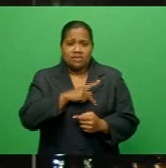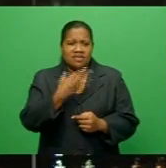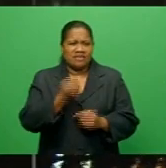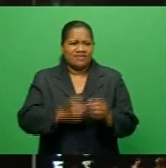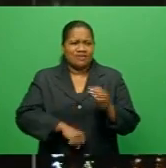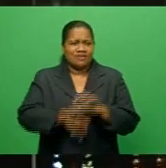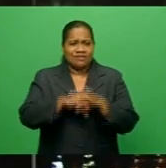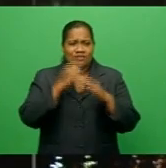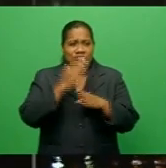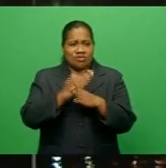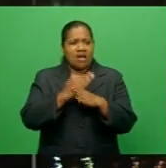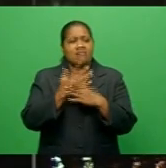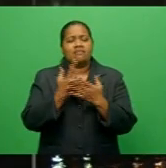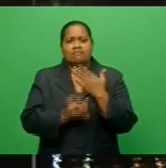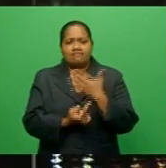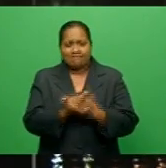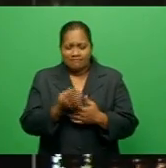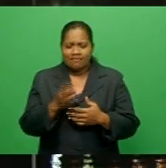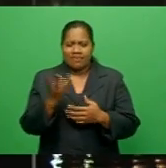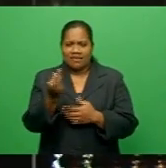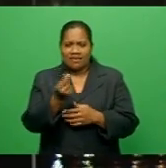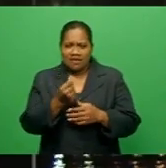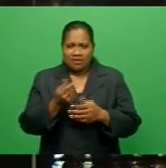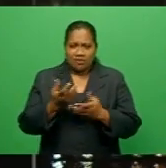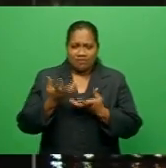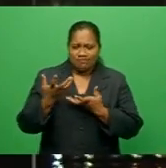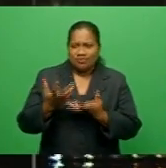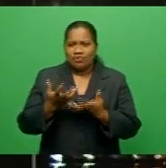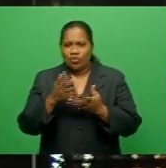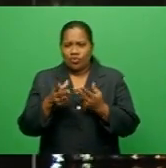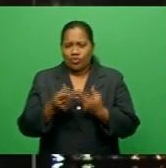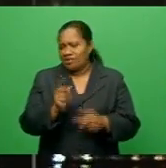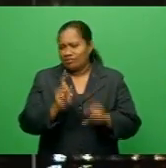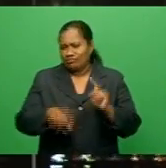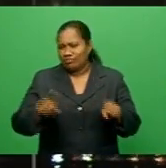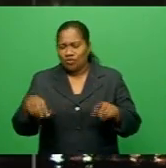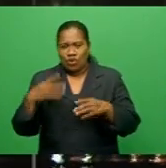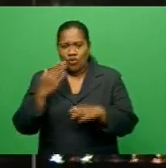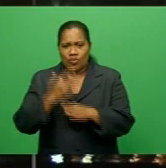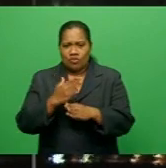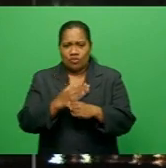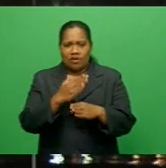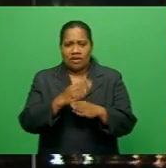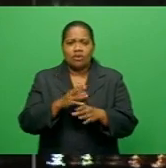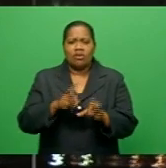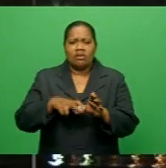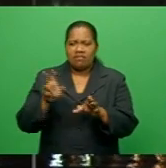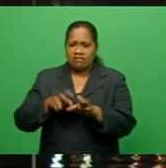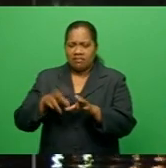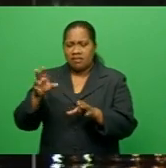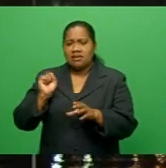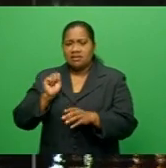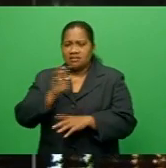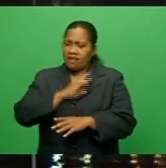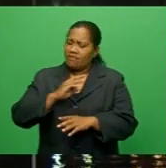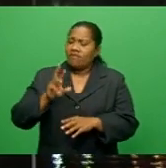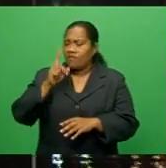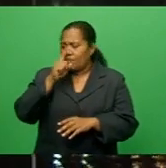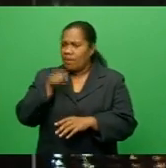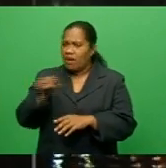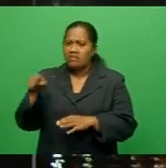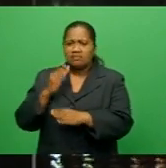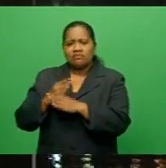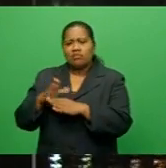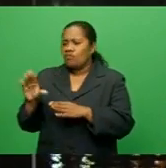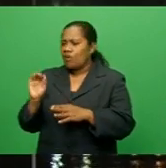in having to deal with the workforce dynamics. From having to lay off staff to directing people to work from home, they've had to introduce new